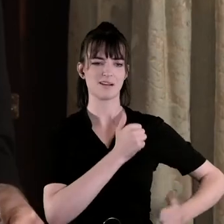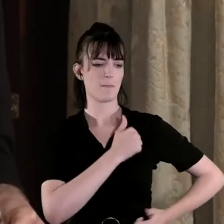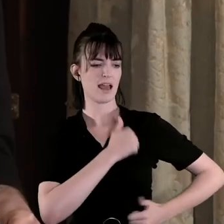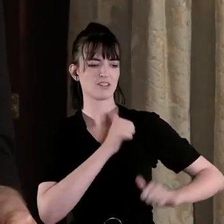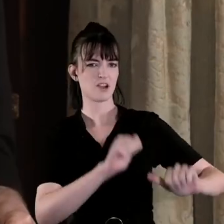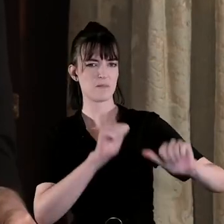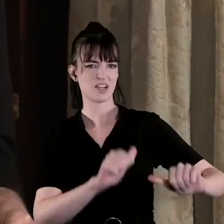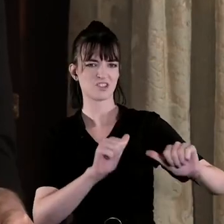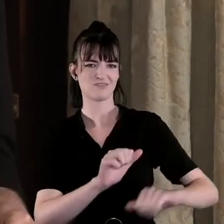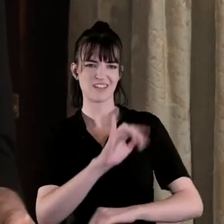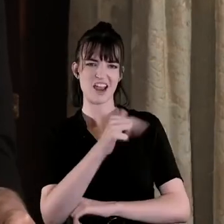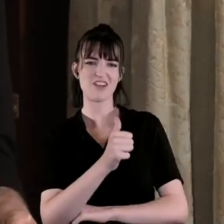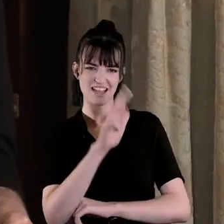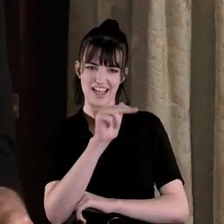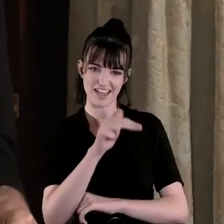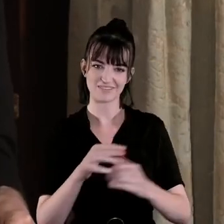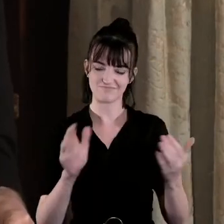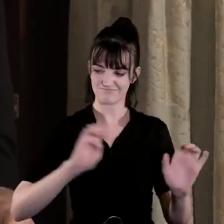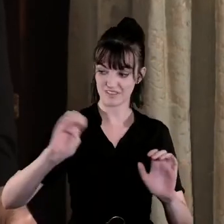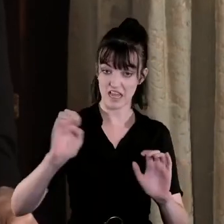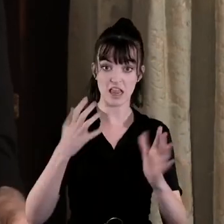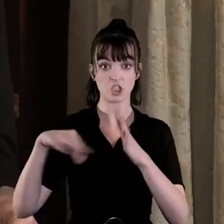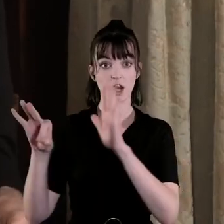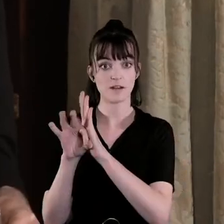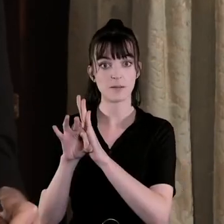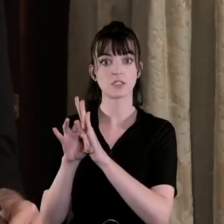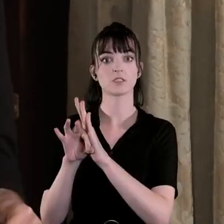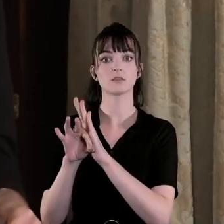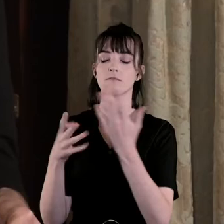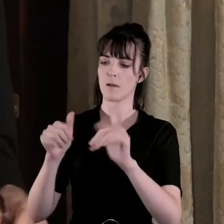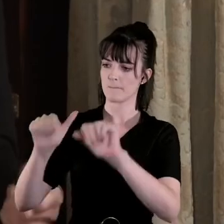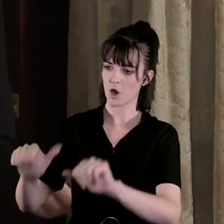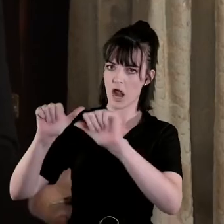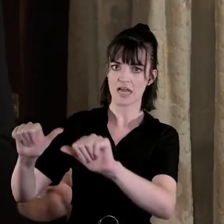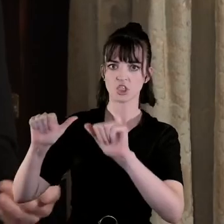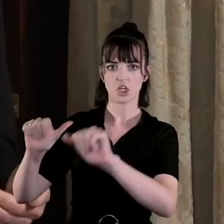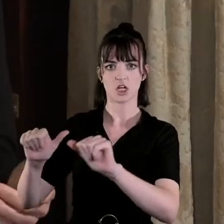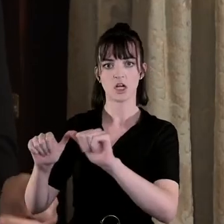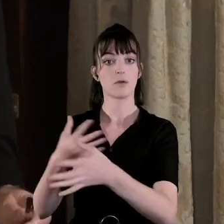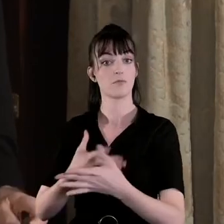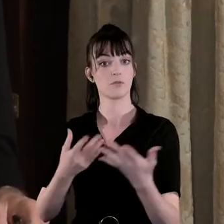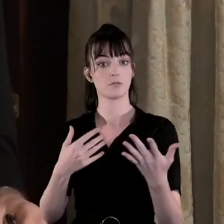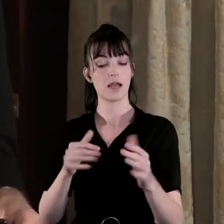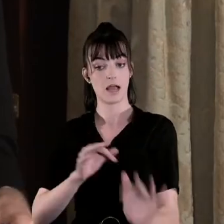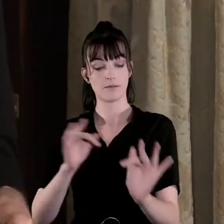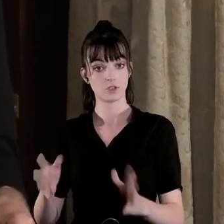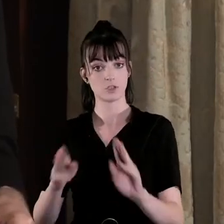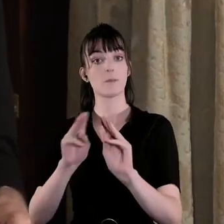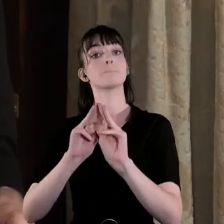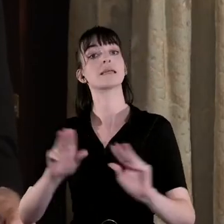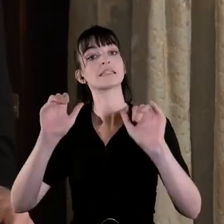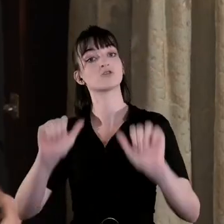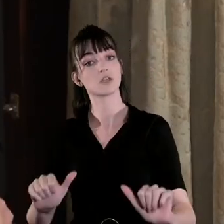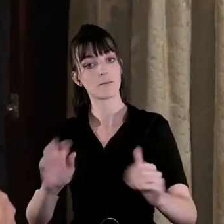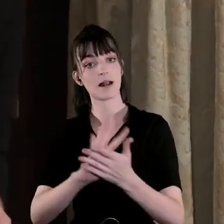apply that place to British government under considerable pressure by the time you get to the truce of 1921